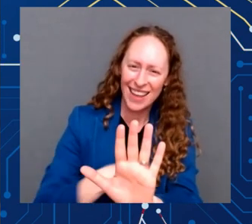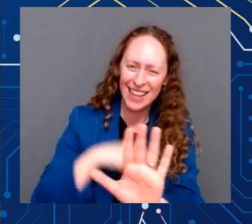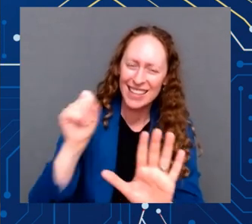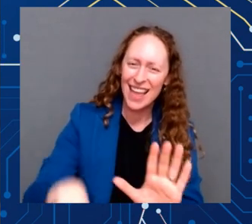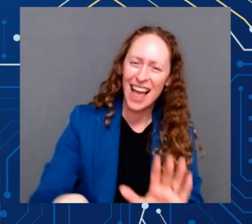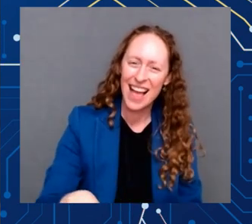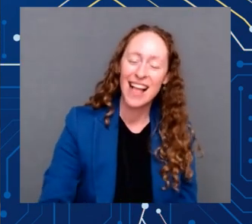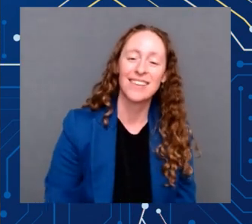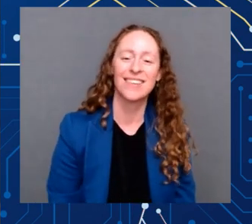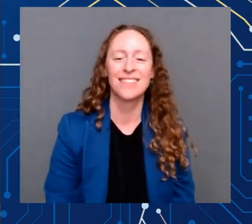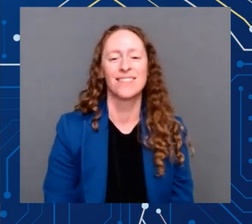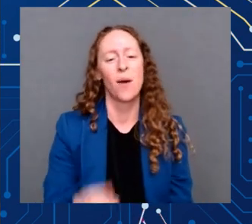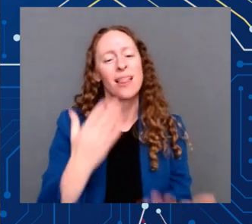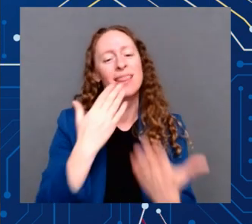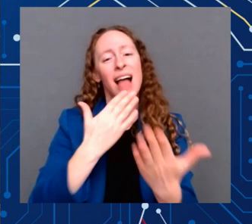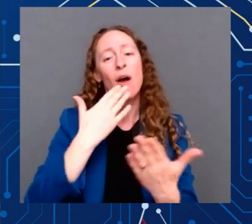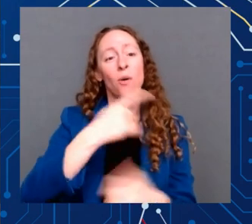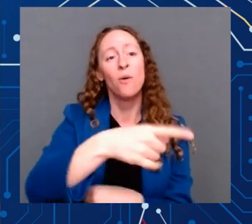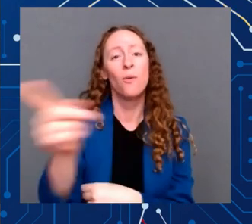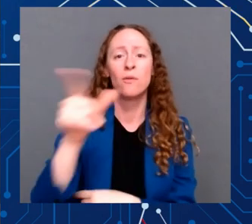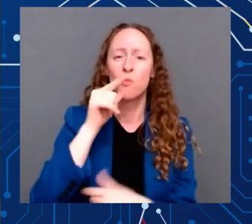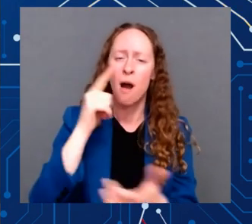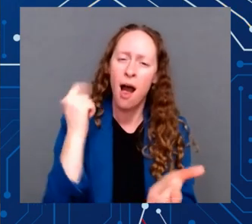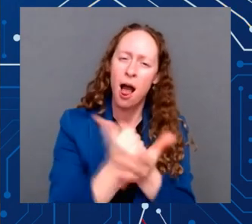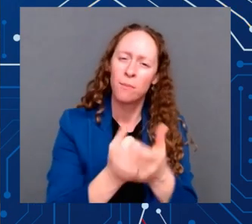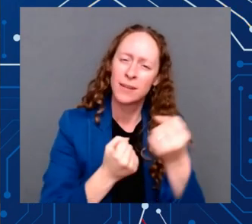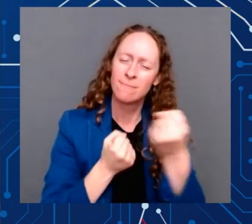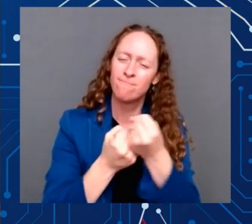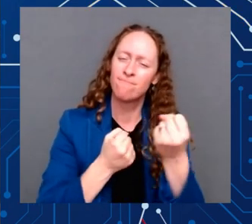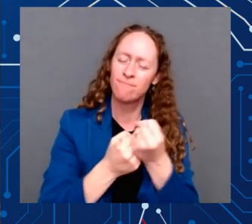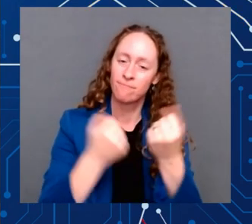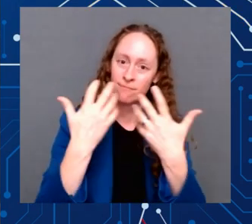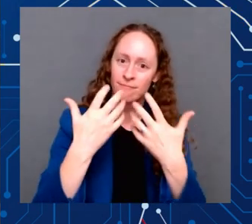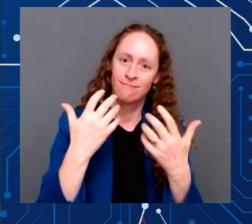committee, Senator Maria Cantwell of Washington State.